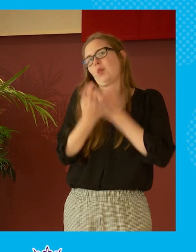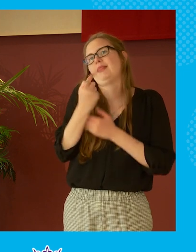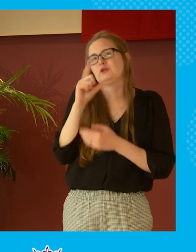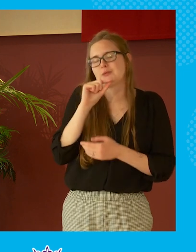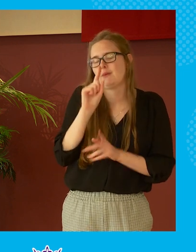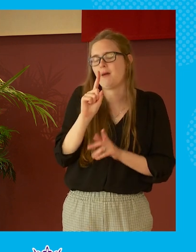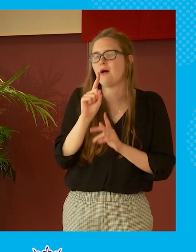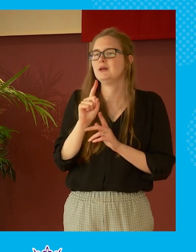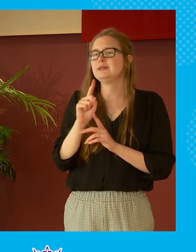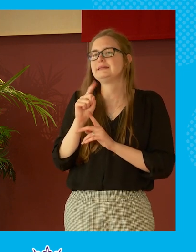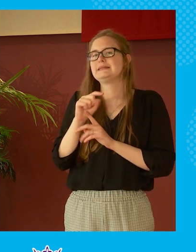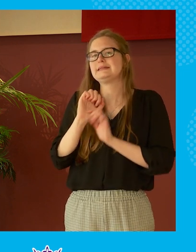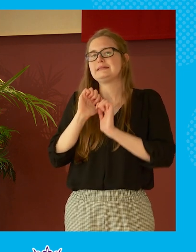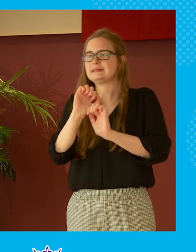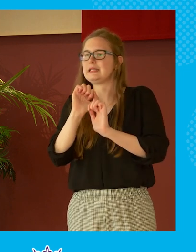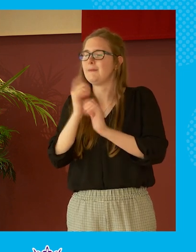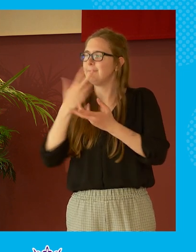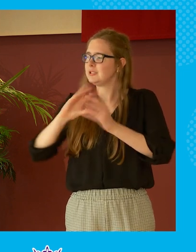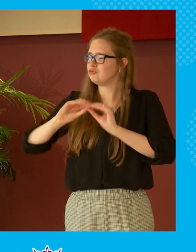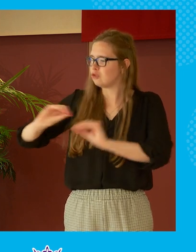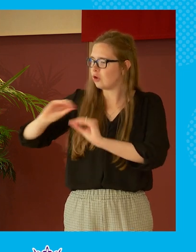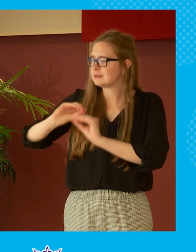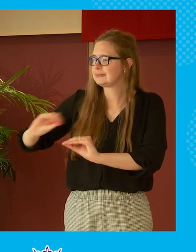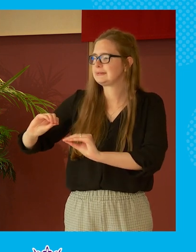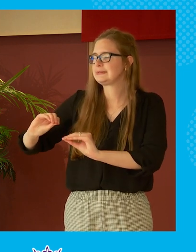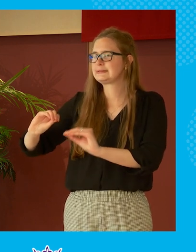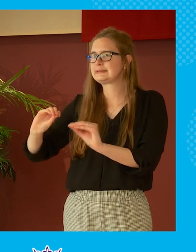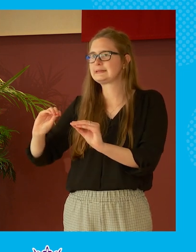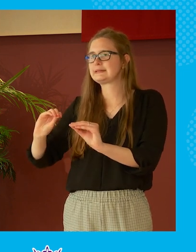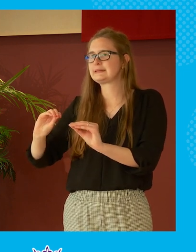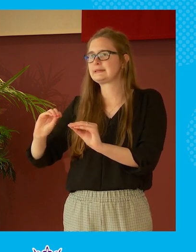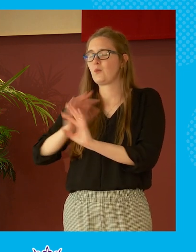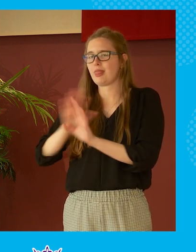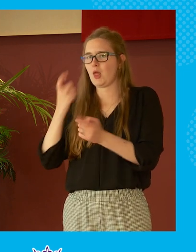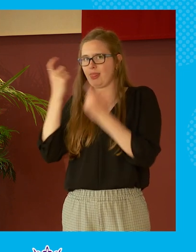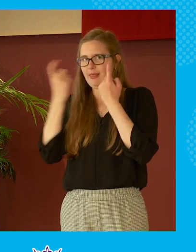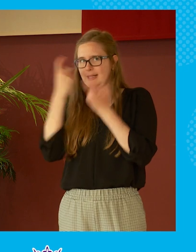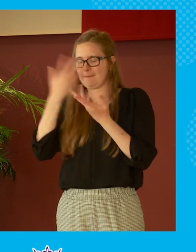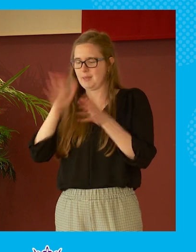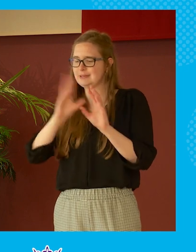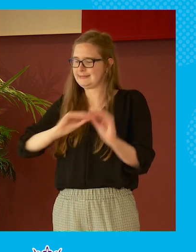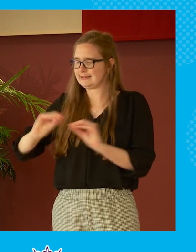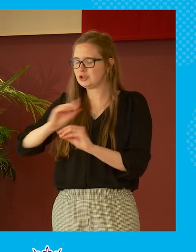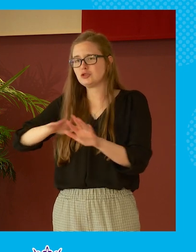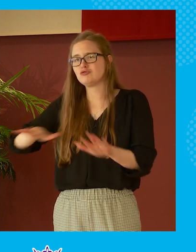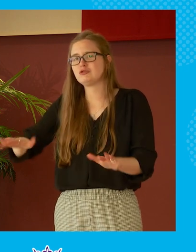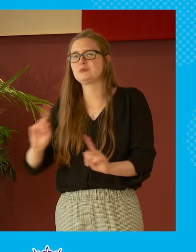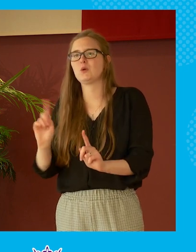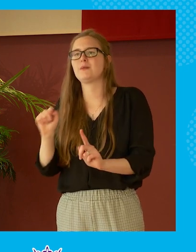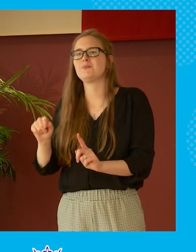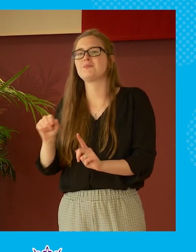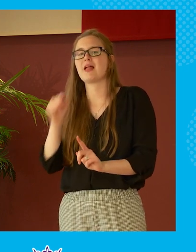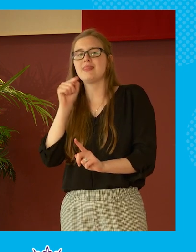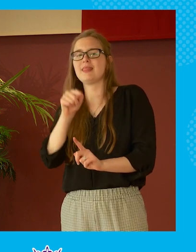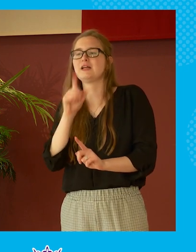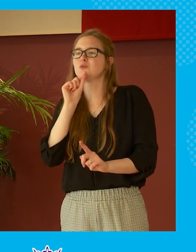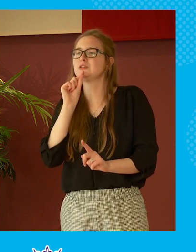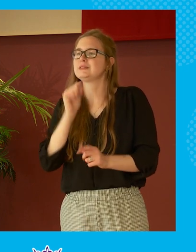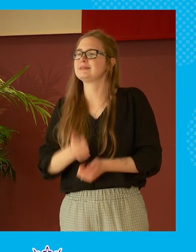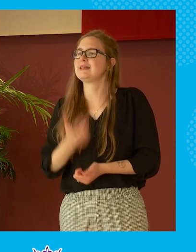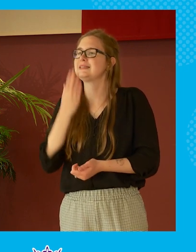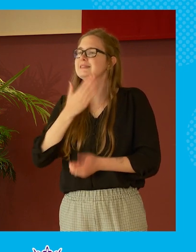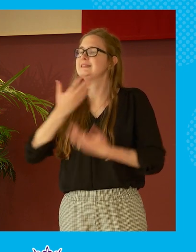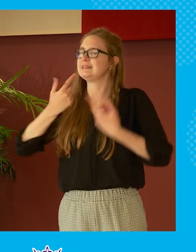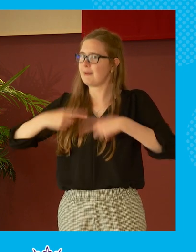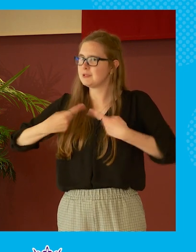uh they are being taught it seems to me possibly without us thinking that we're teaching them but we are teaching them that that is an acceptable way